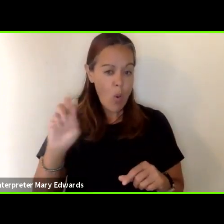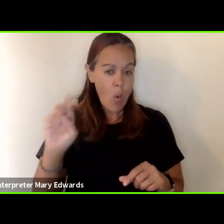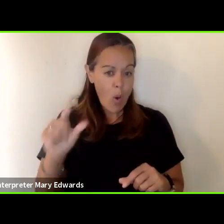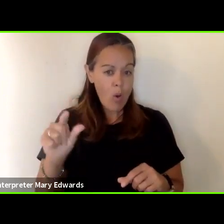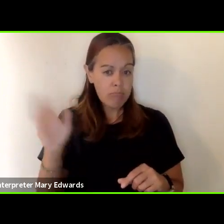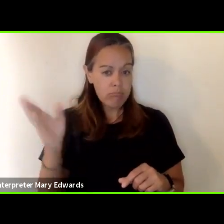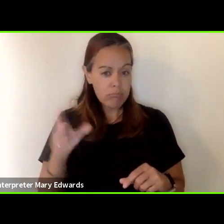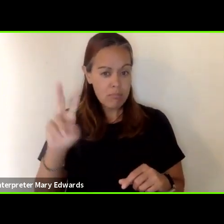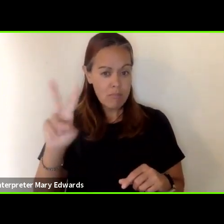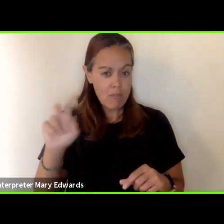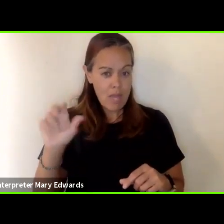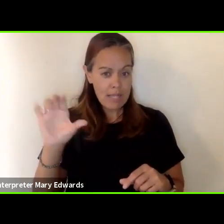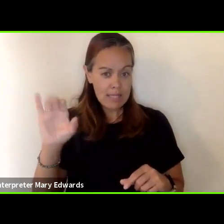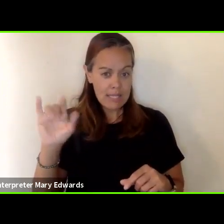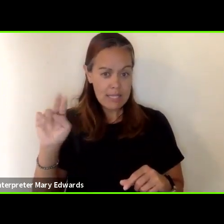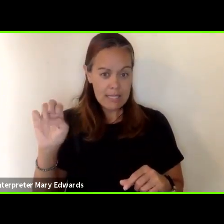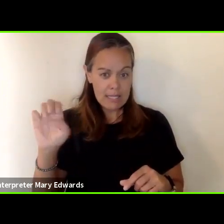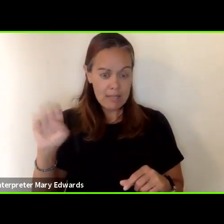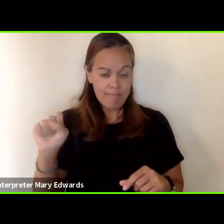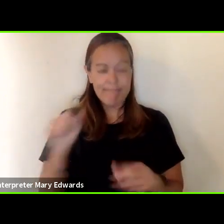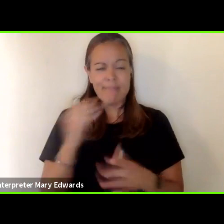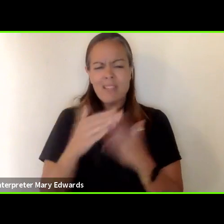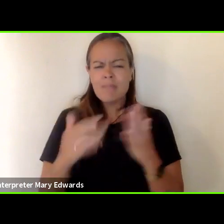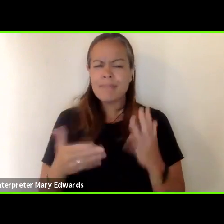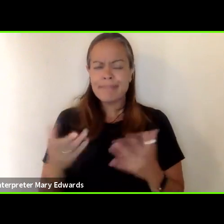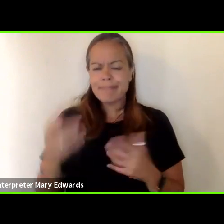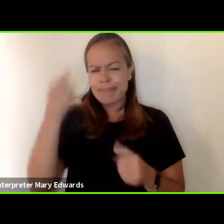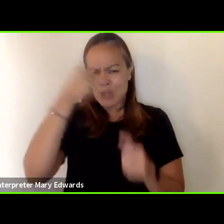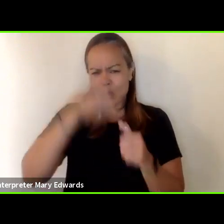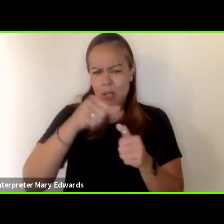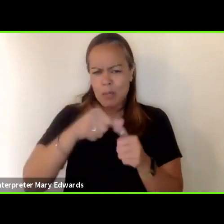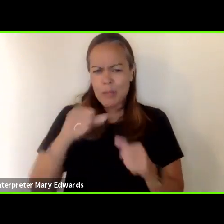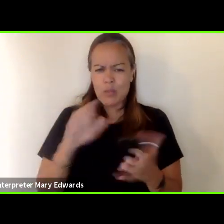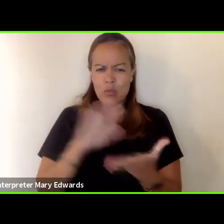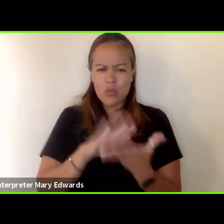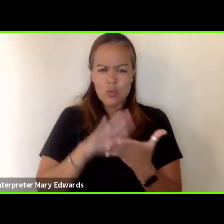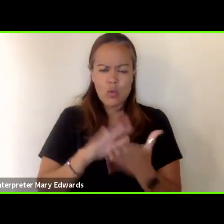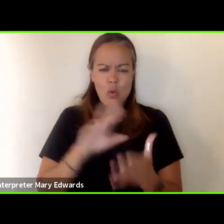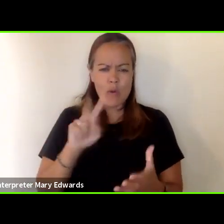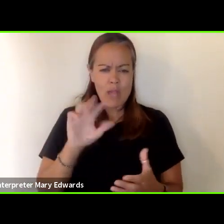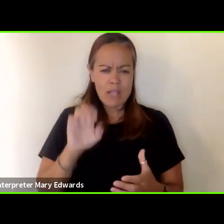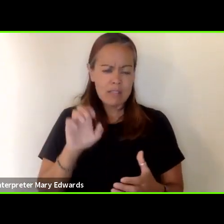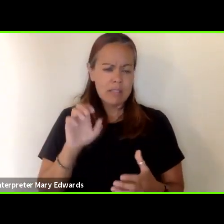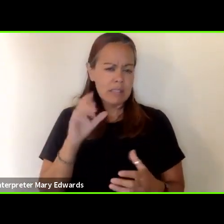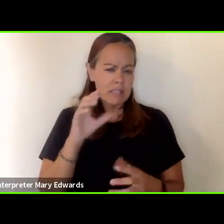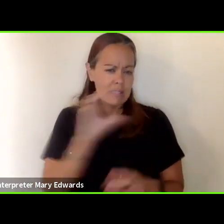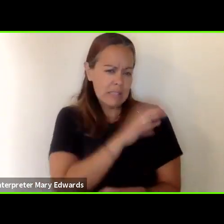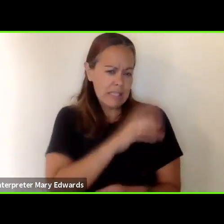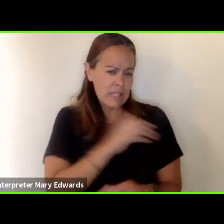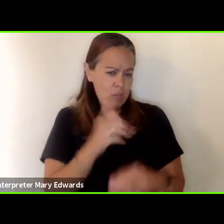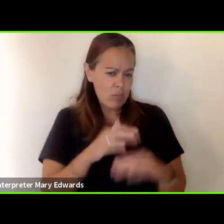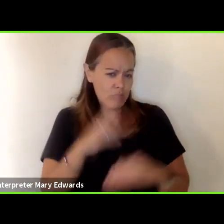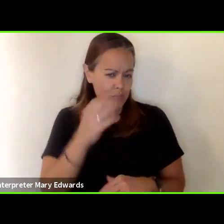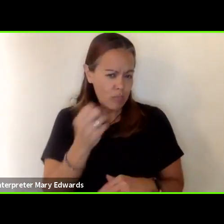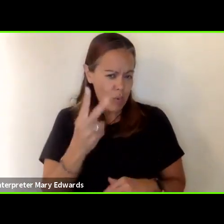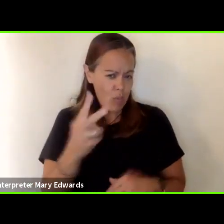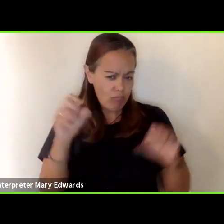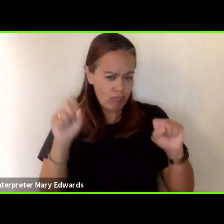here are some things to keep in mind about our school vaccine clinics anyone age 12 or older is eligible